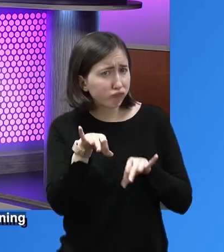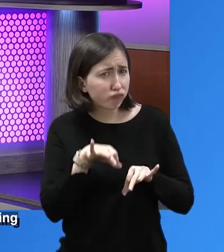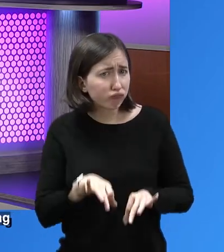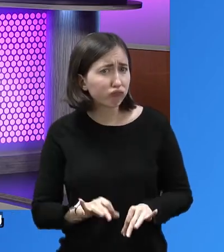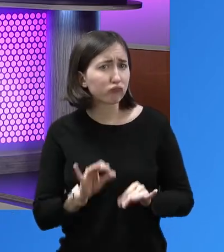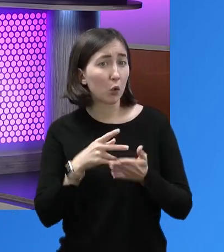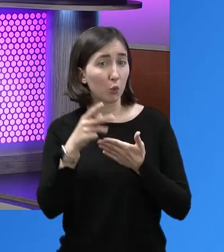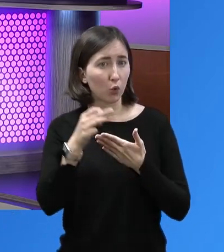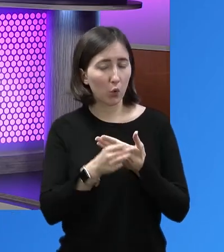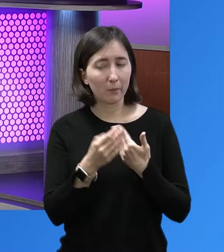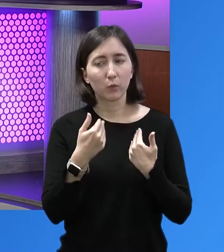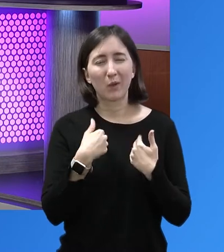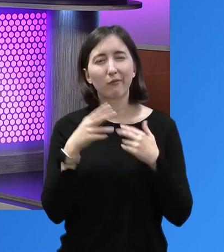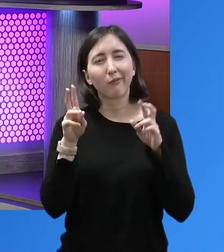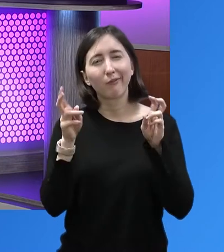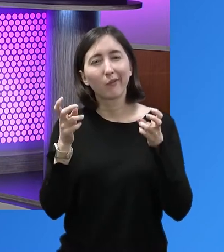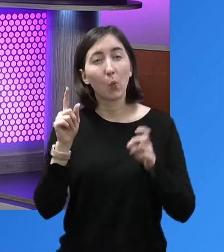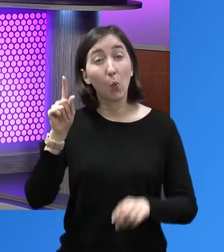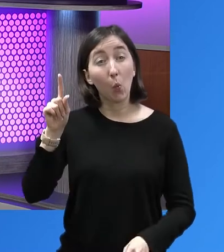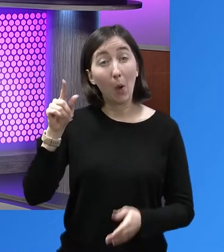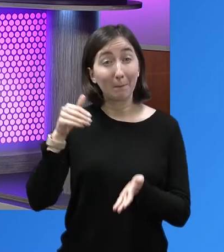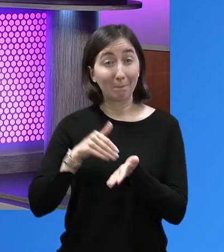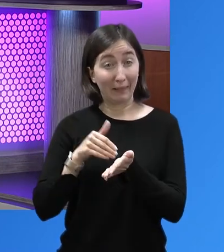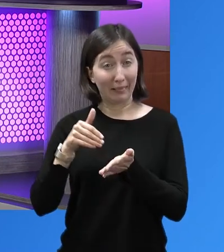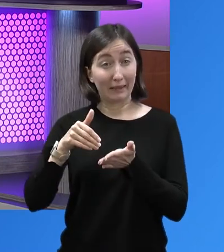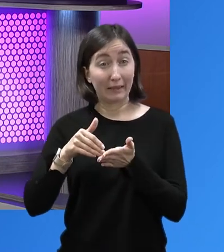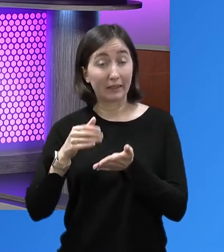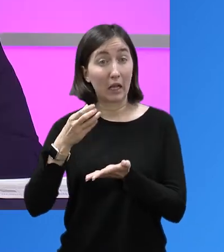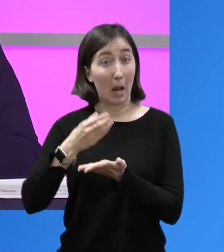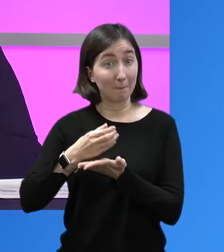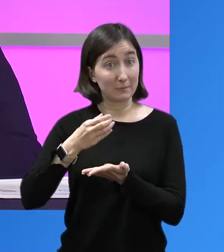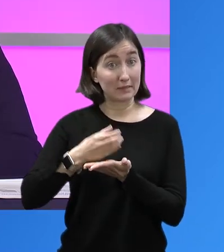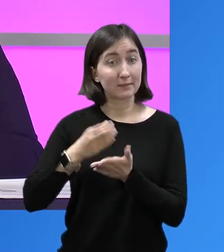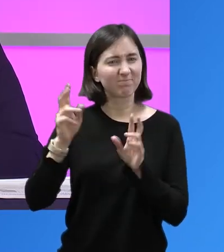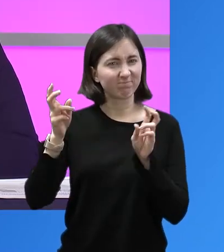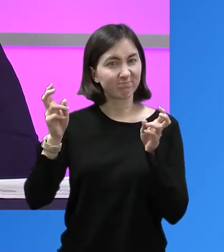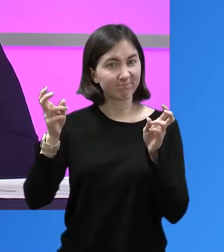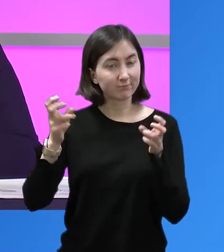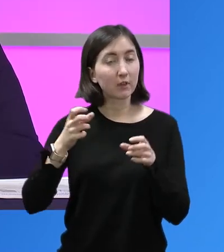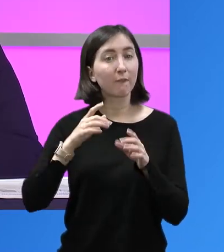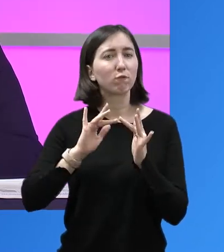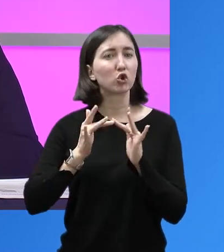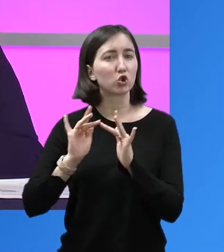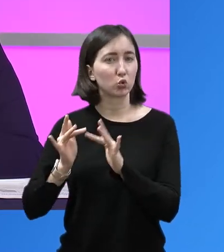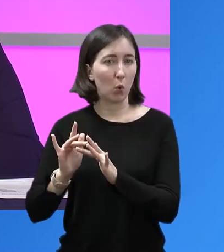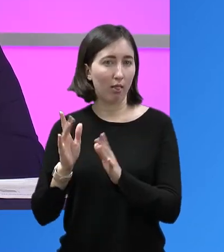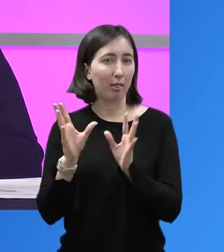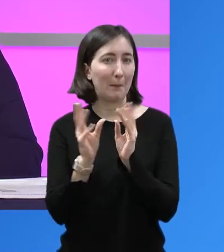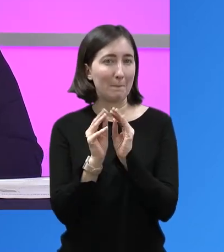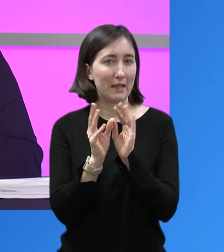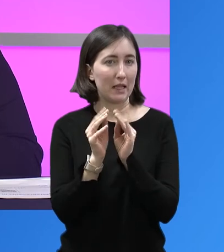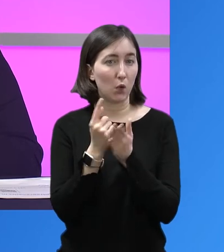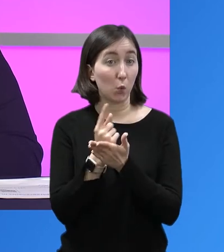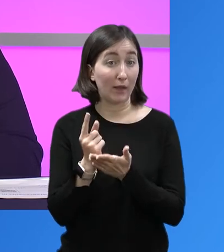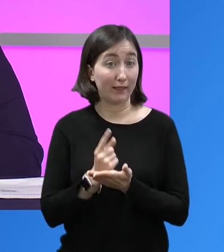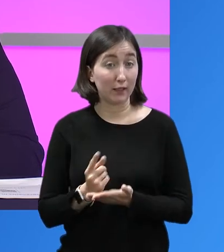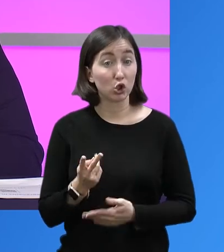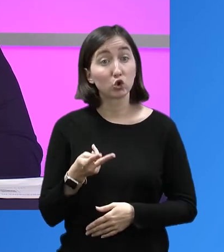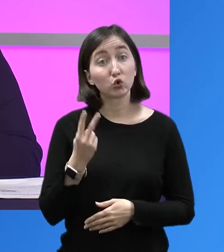has some programs and I'll talk about them now. We have One Million Cups, which they meet, I think it's weekly,